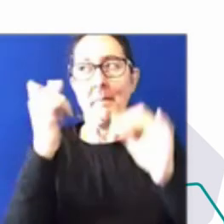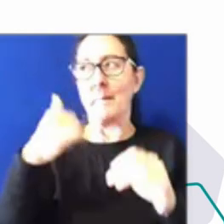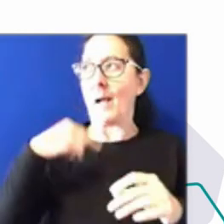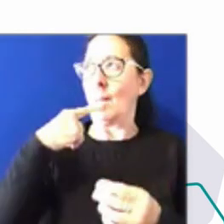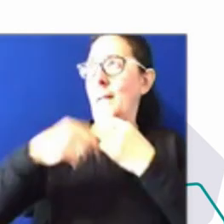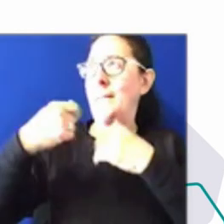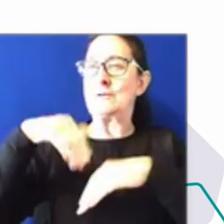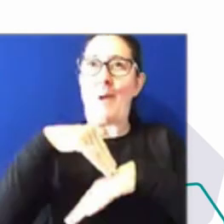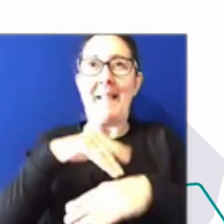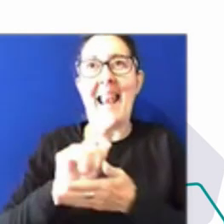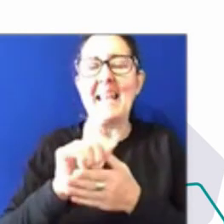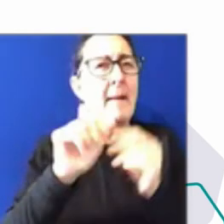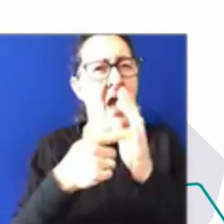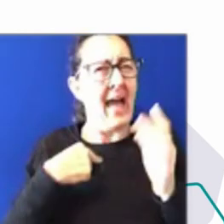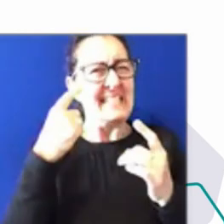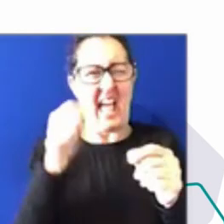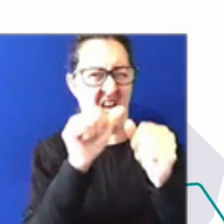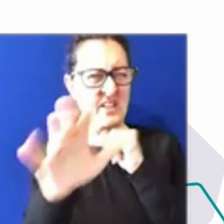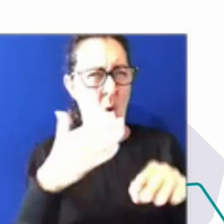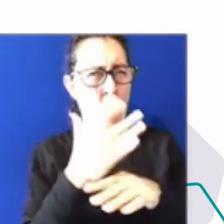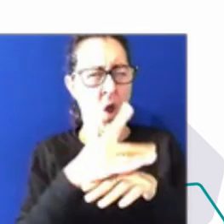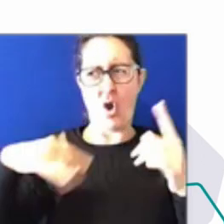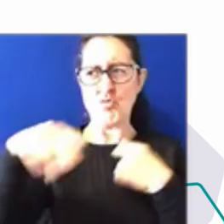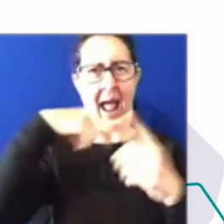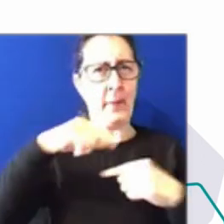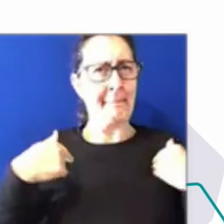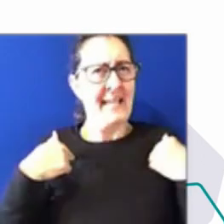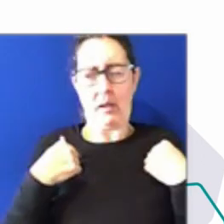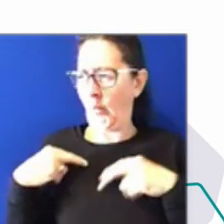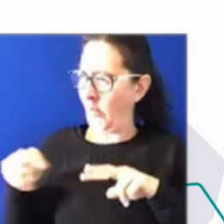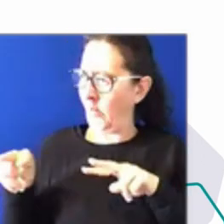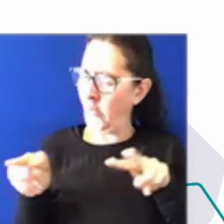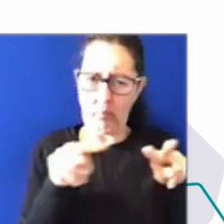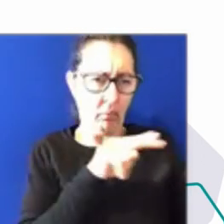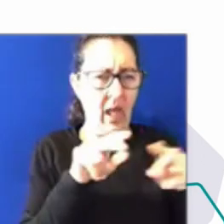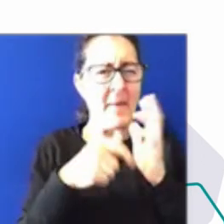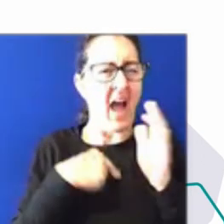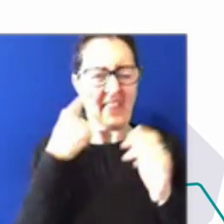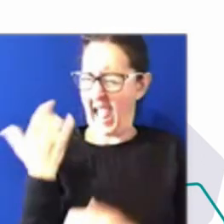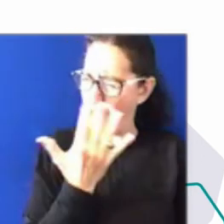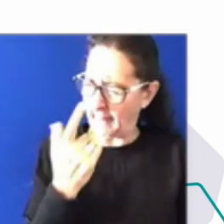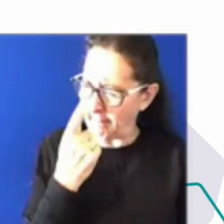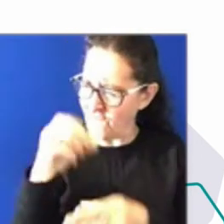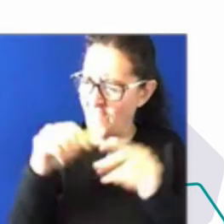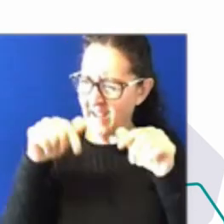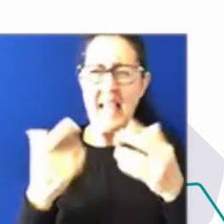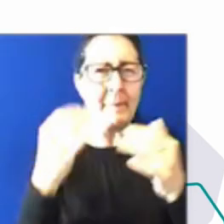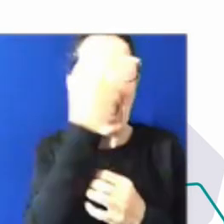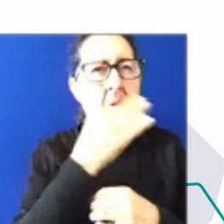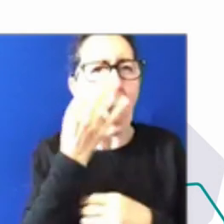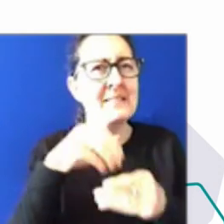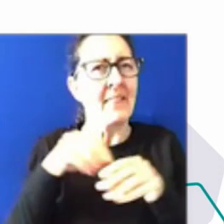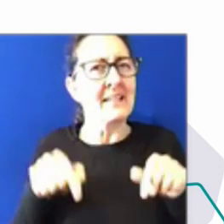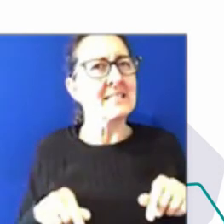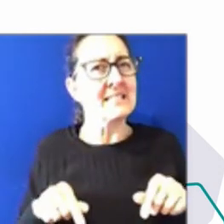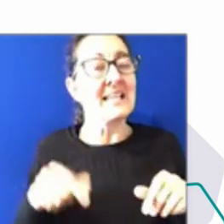excellent work around me. But sometimes I look at it and I think how many people were involved in this and how many hours went into it? You know, in consulting we